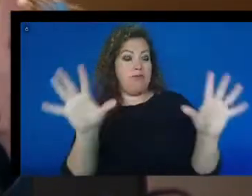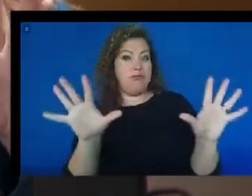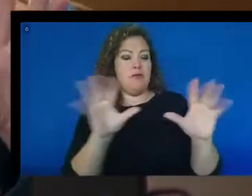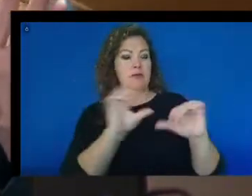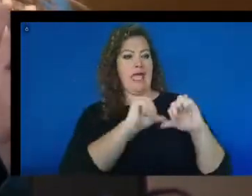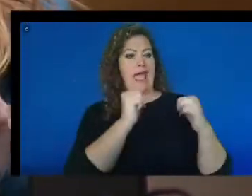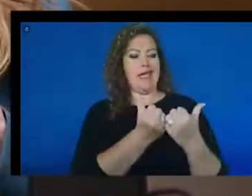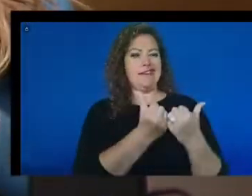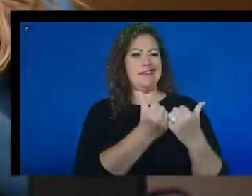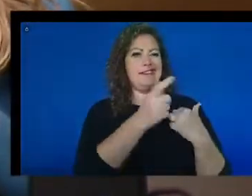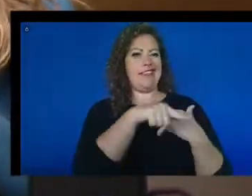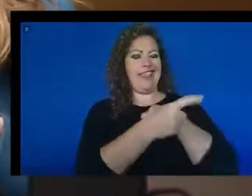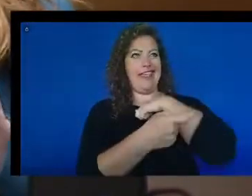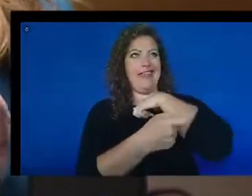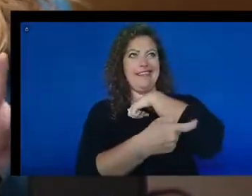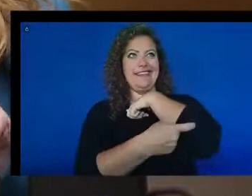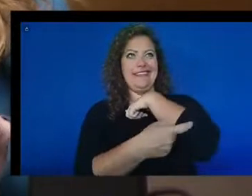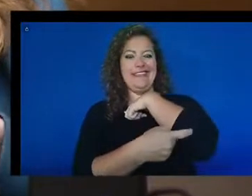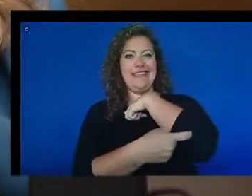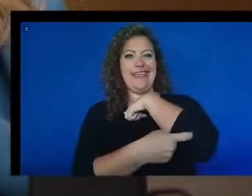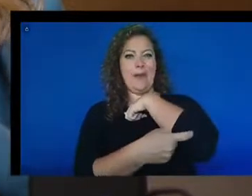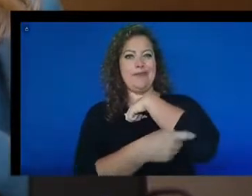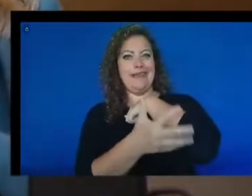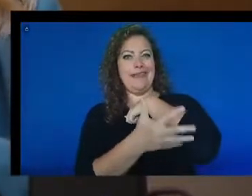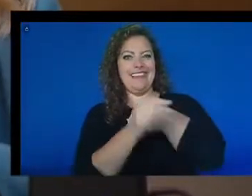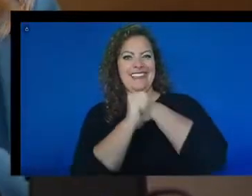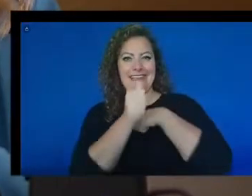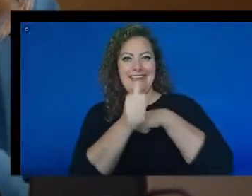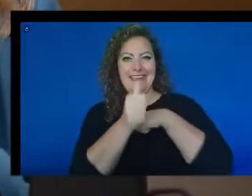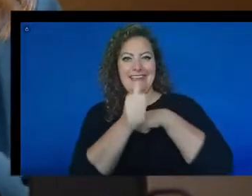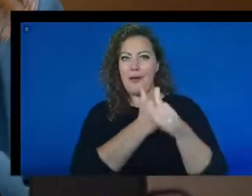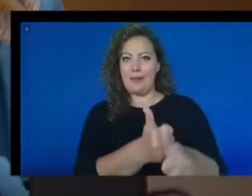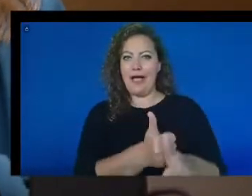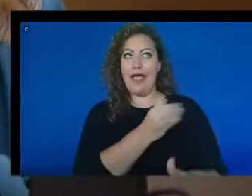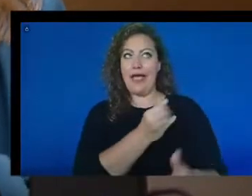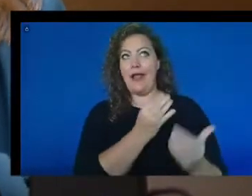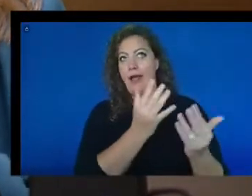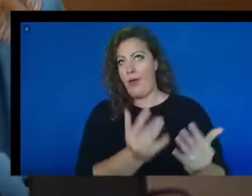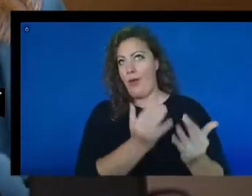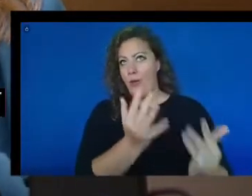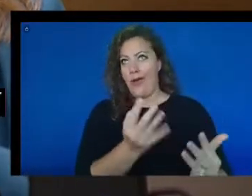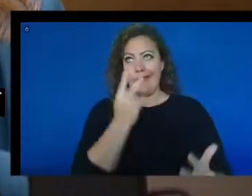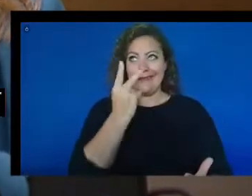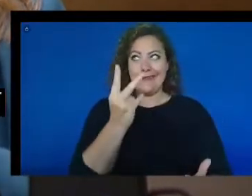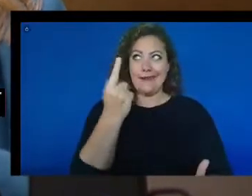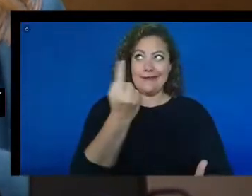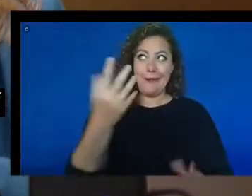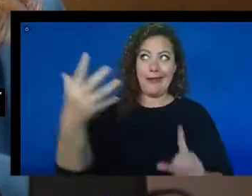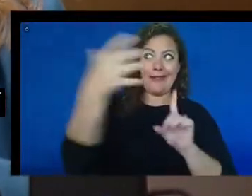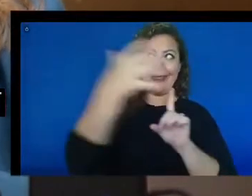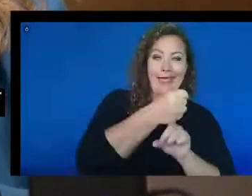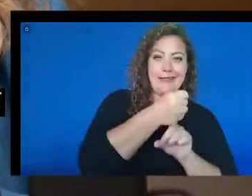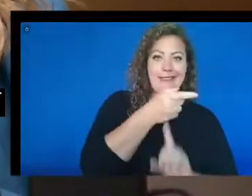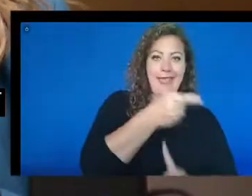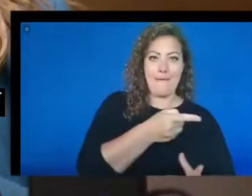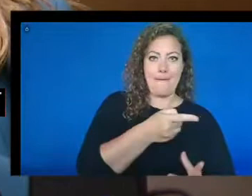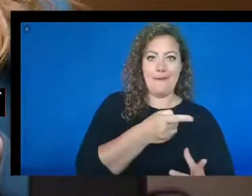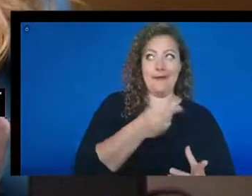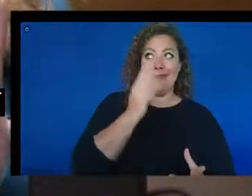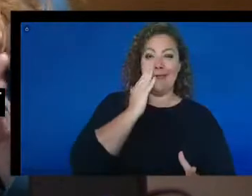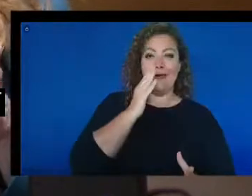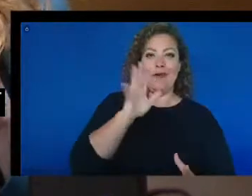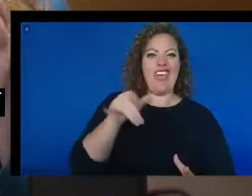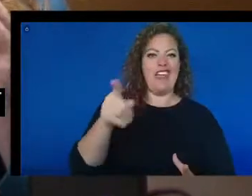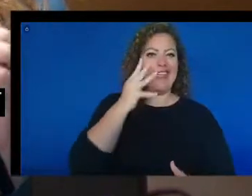tempted to not comply and wait to see if they get caught by someone who encounters the barrier.